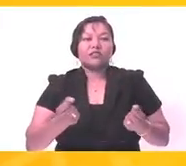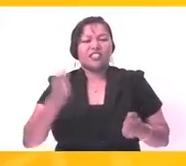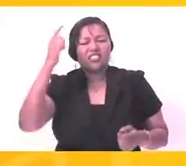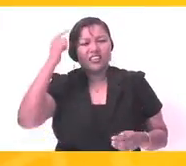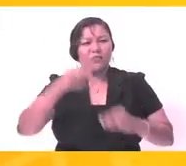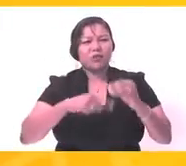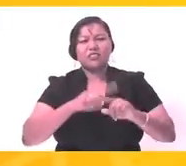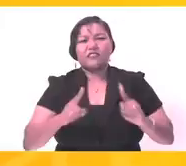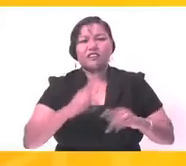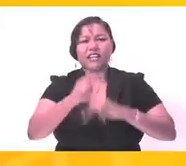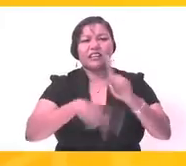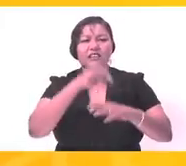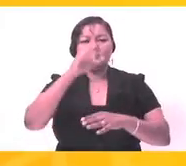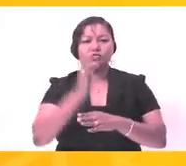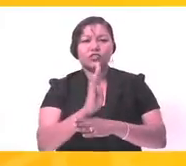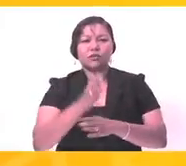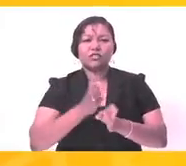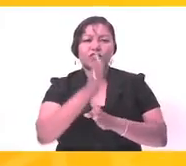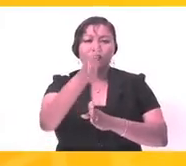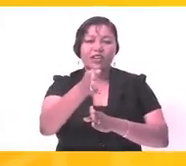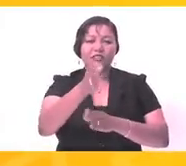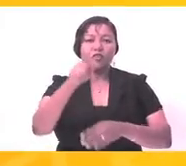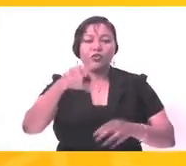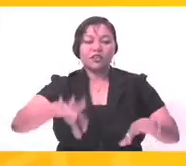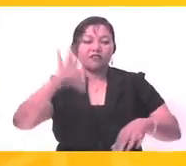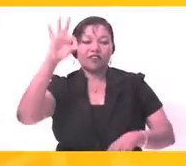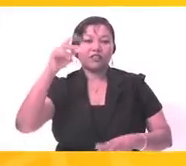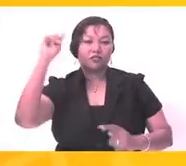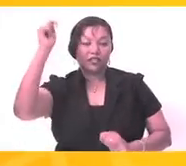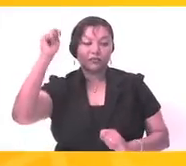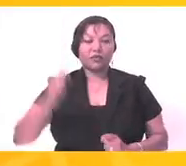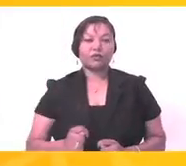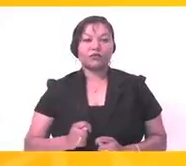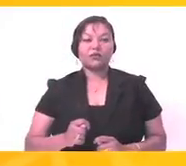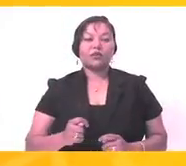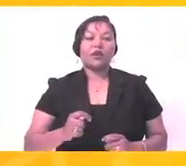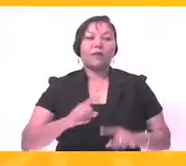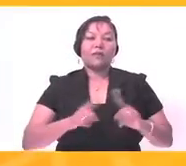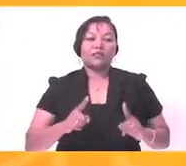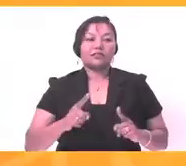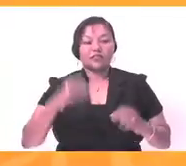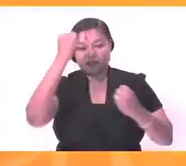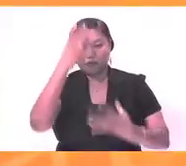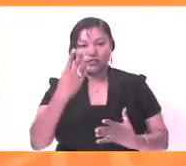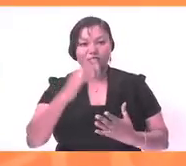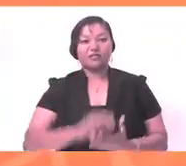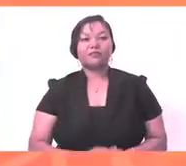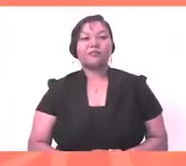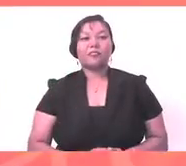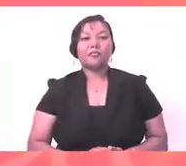we want to explore what careers you can step into right now in Trinidad and Tobago. But first, here are some statistics on ICT.